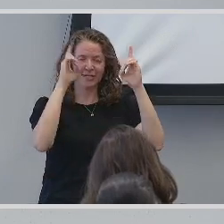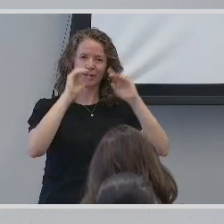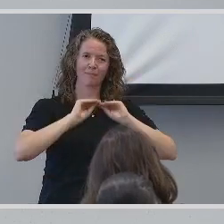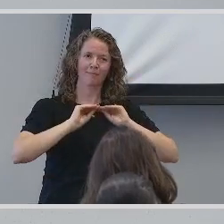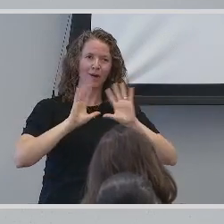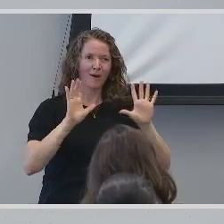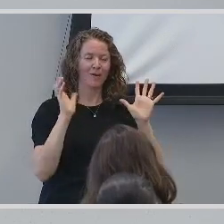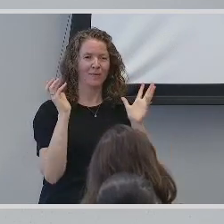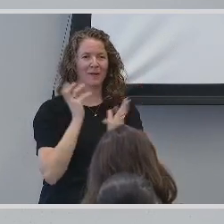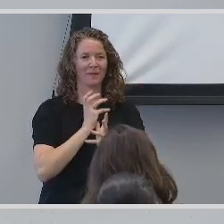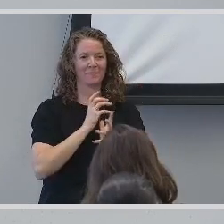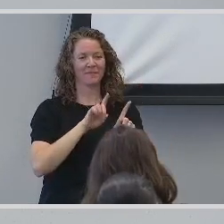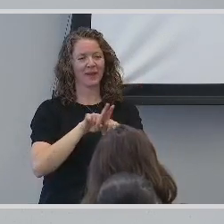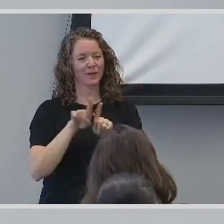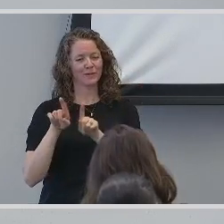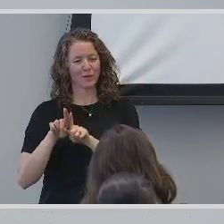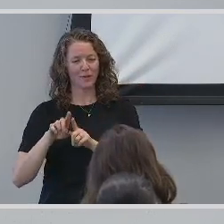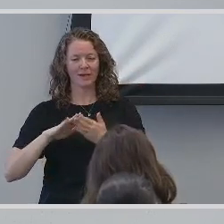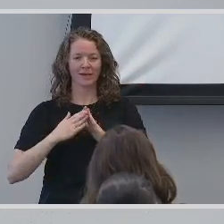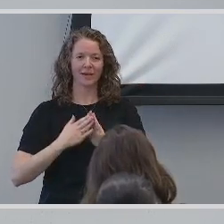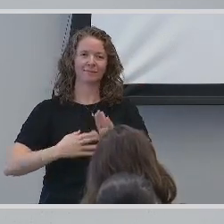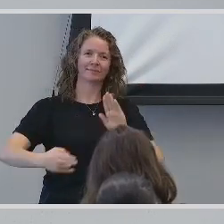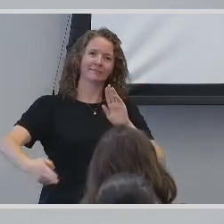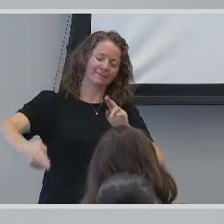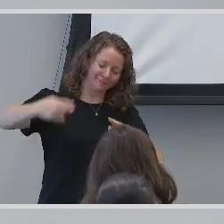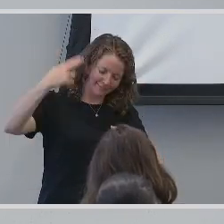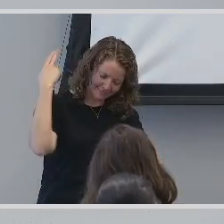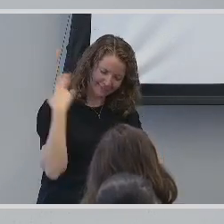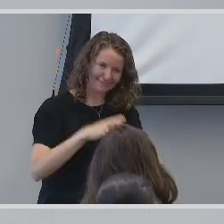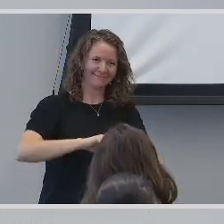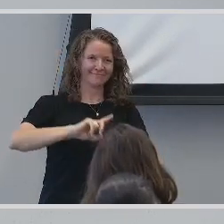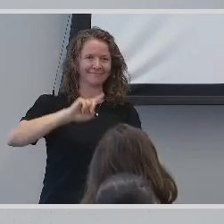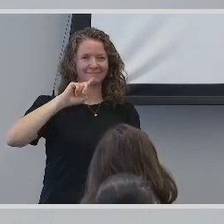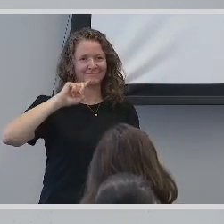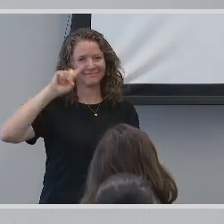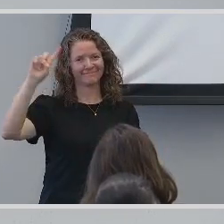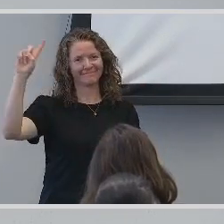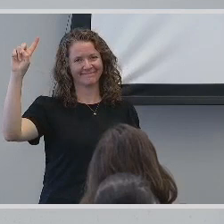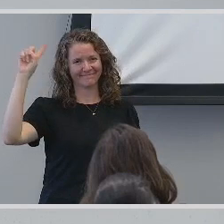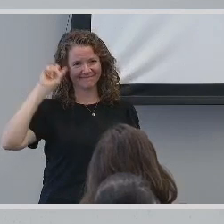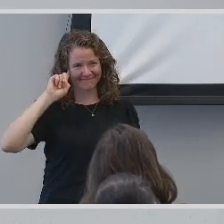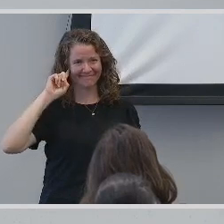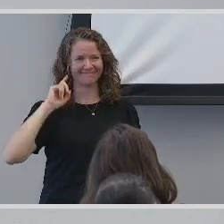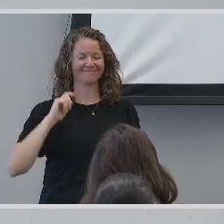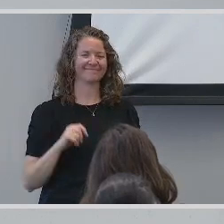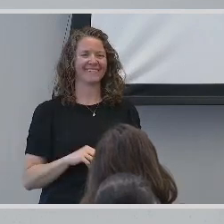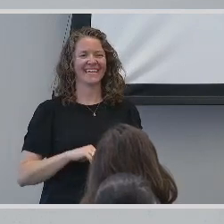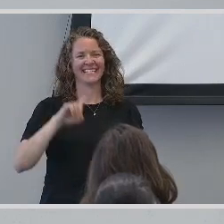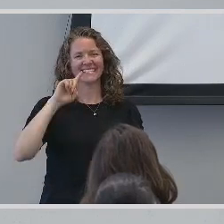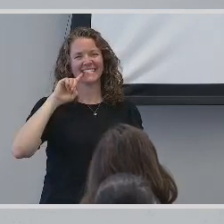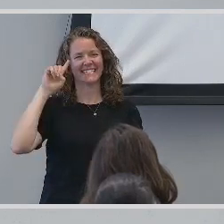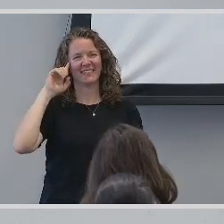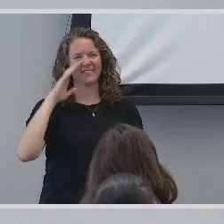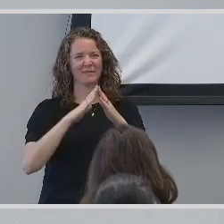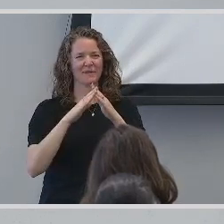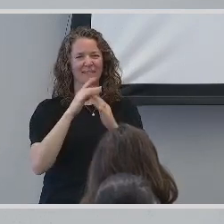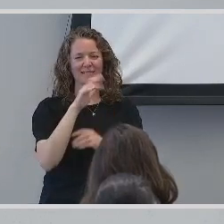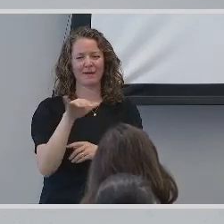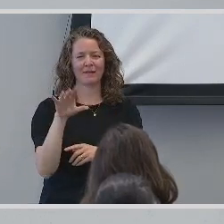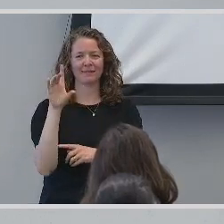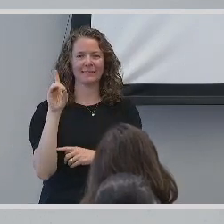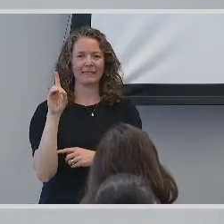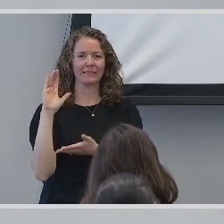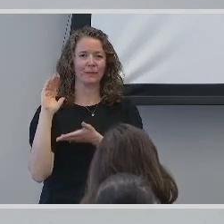confidentially identified myself as deaf. In the deaf community, use of lowercase deaf or